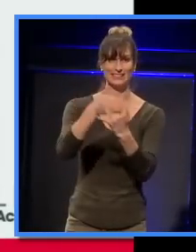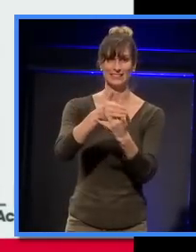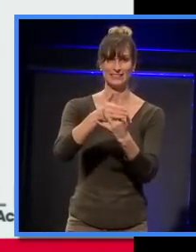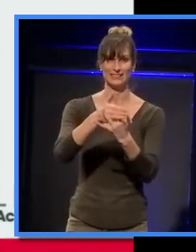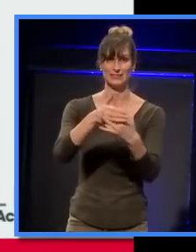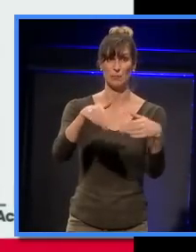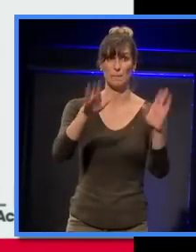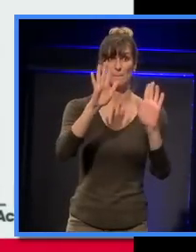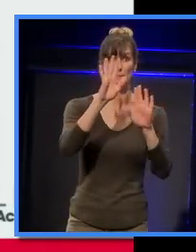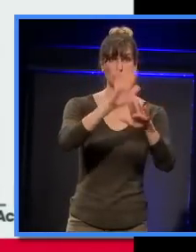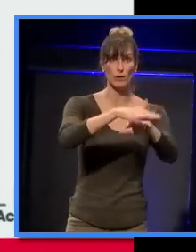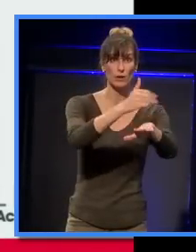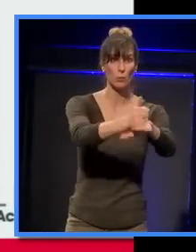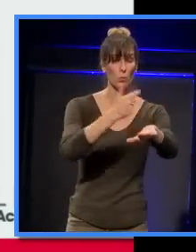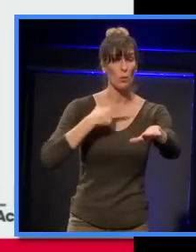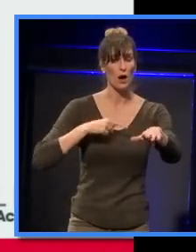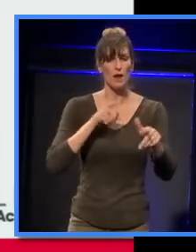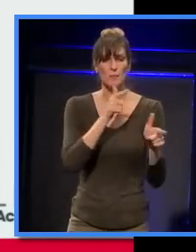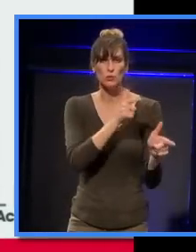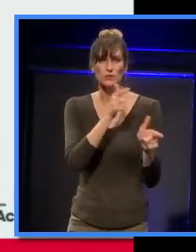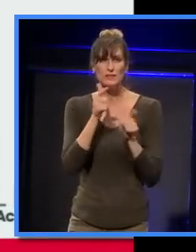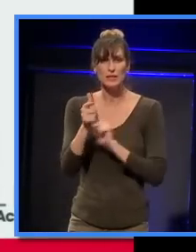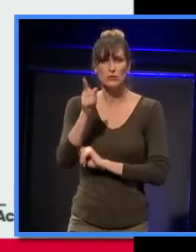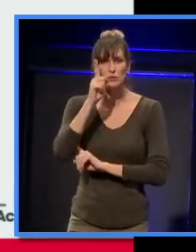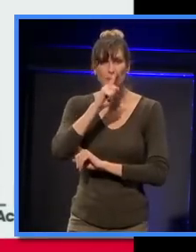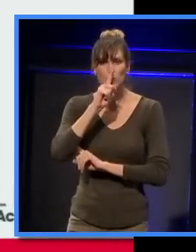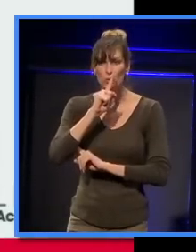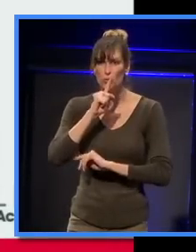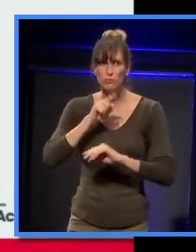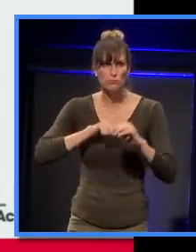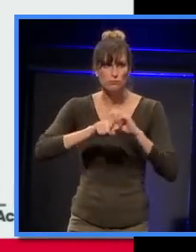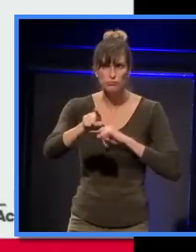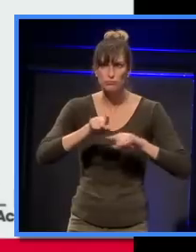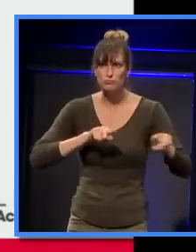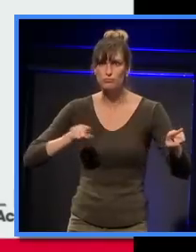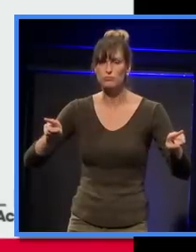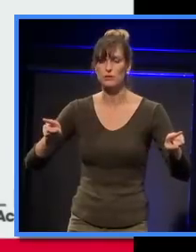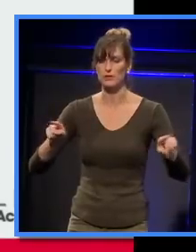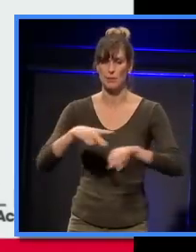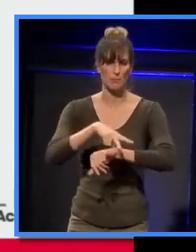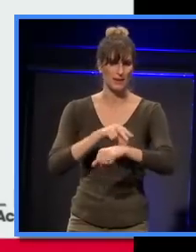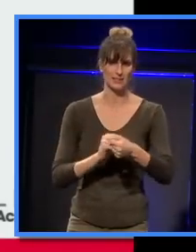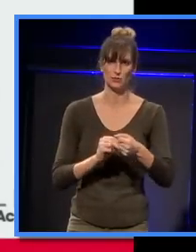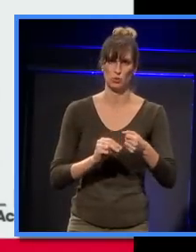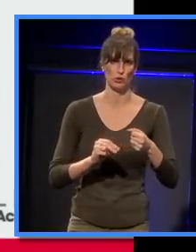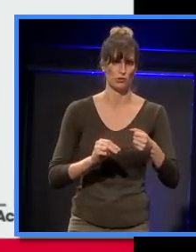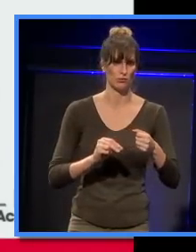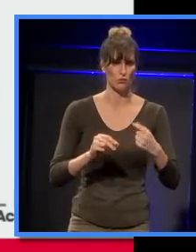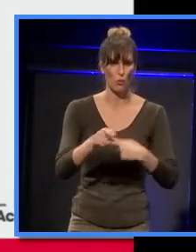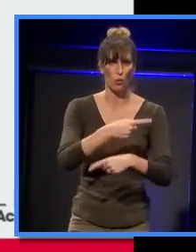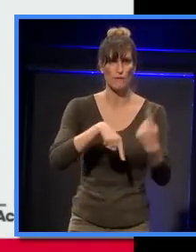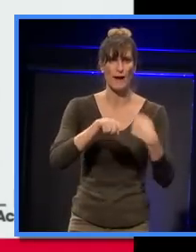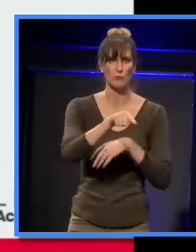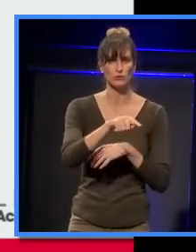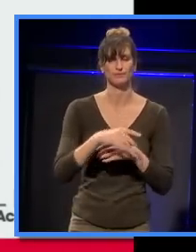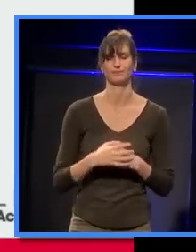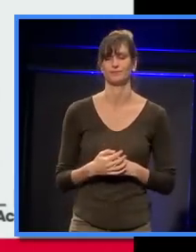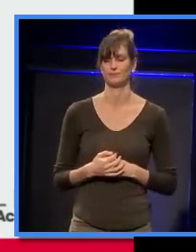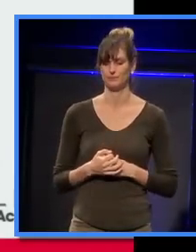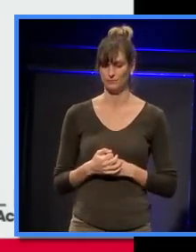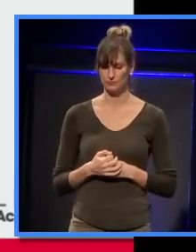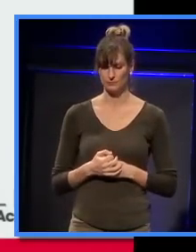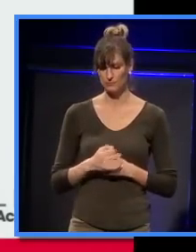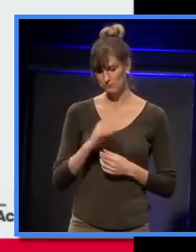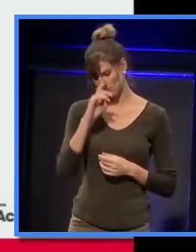to Port-de-Pontown where they lived, and the police were all over the site. So, anyway,